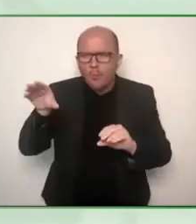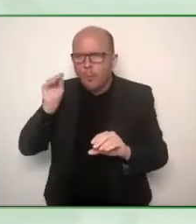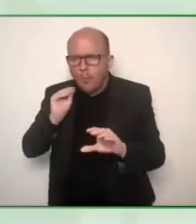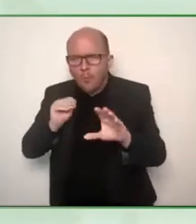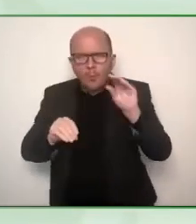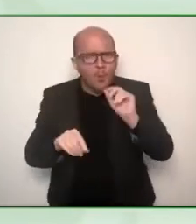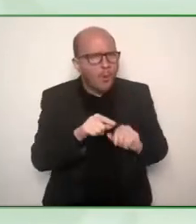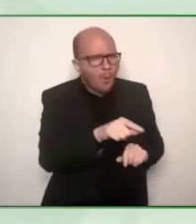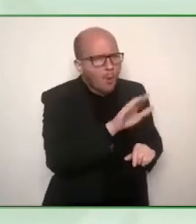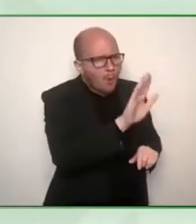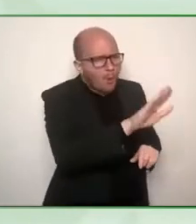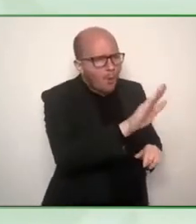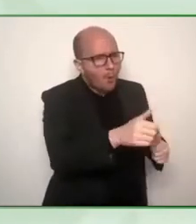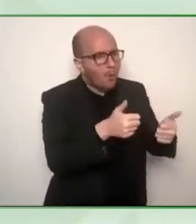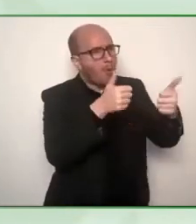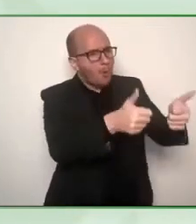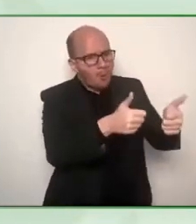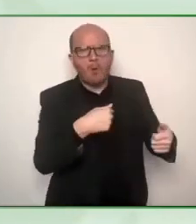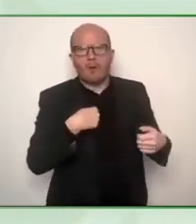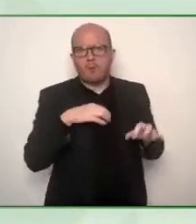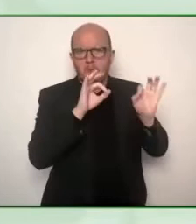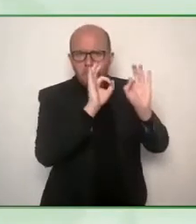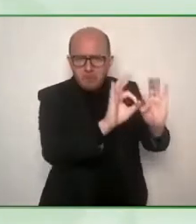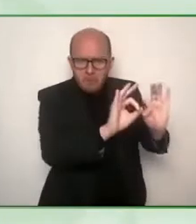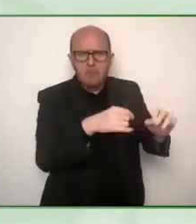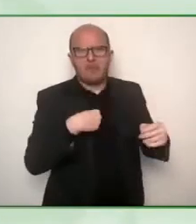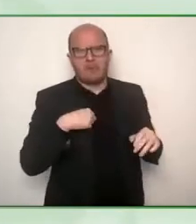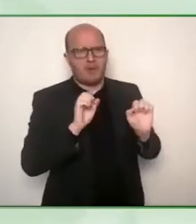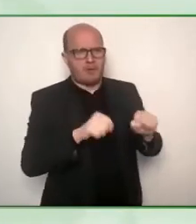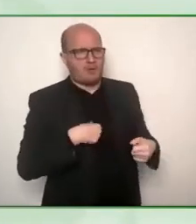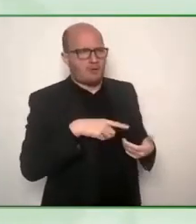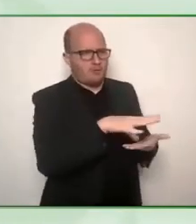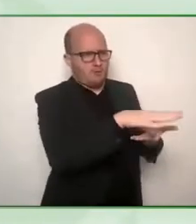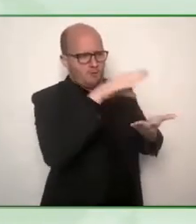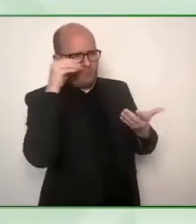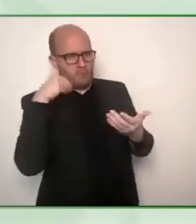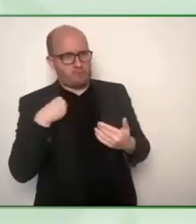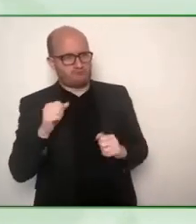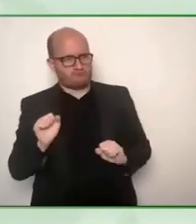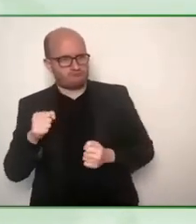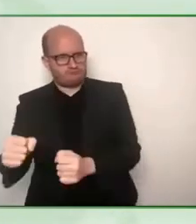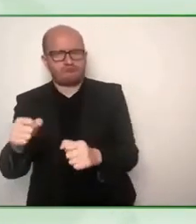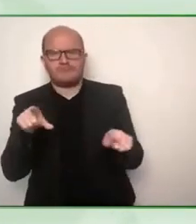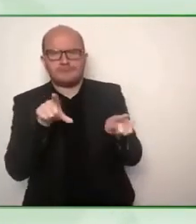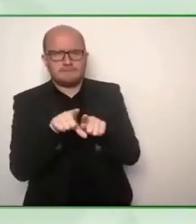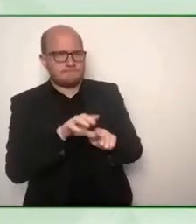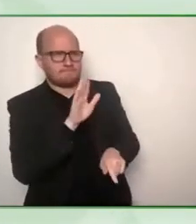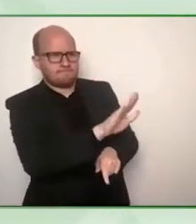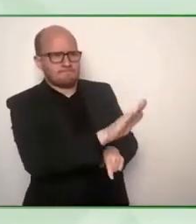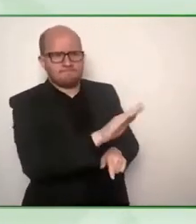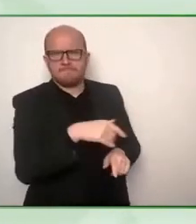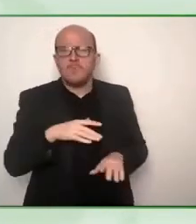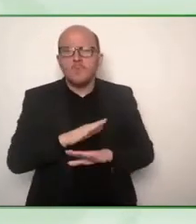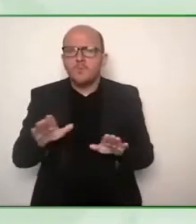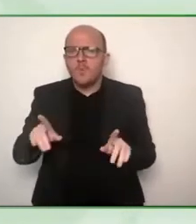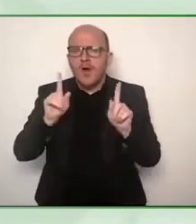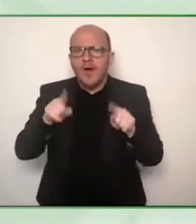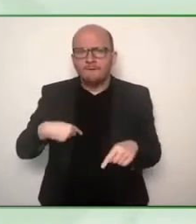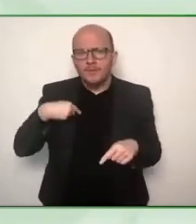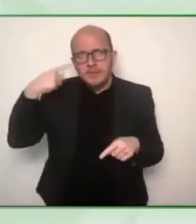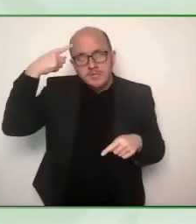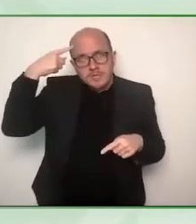and of course proximity of being with people with disabilities it lets you know the actual challenges and the